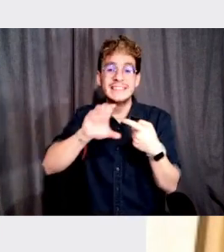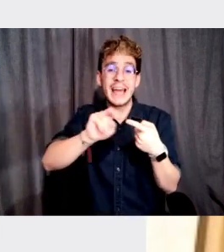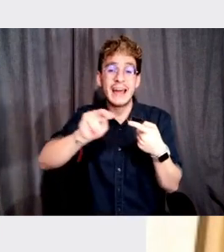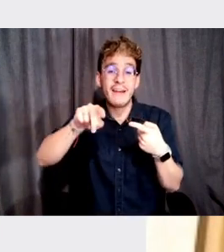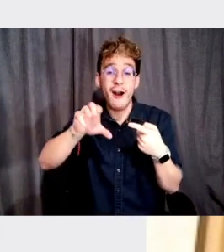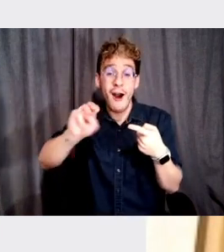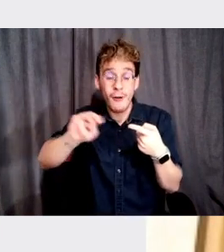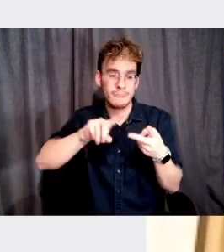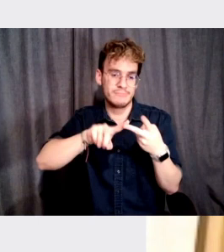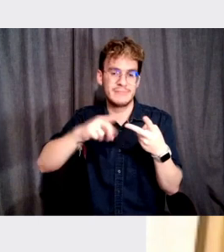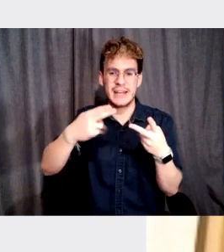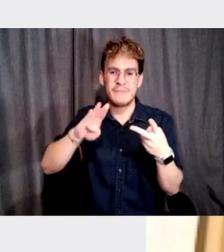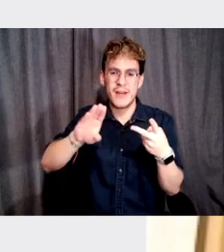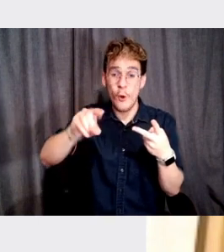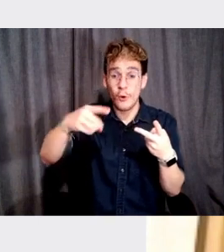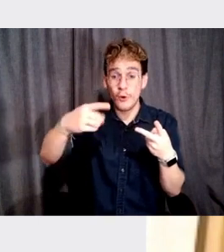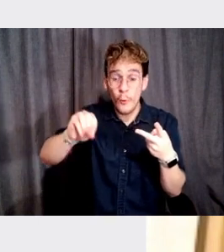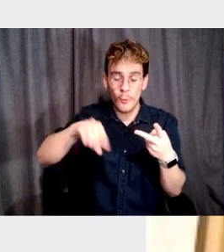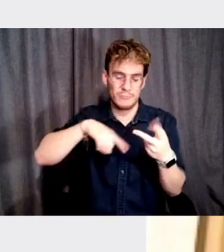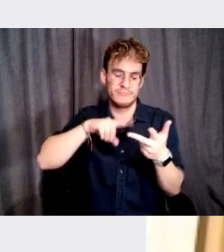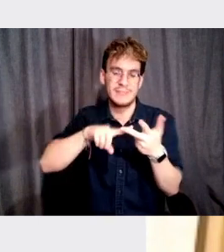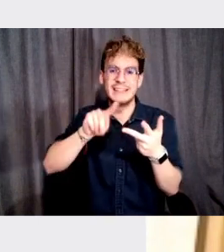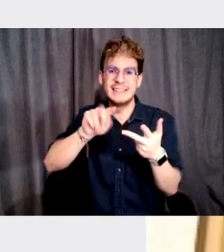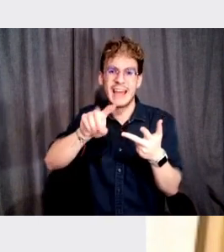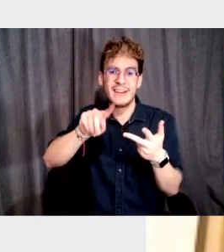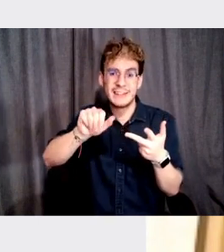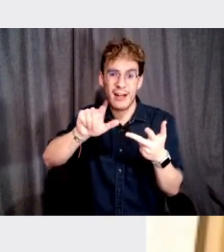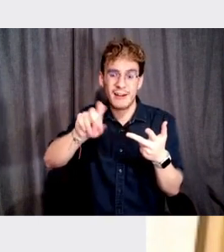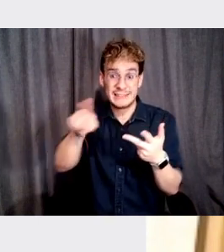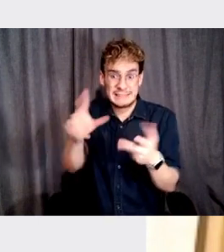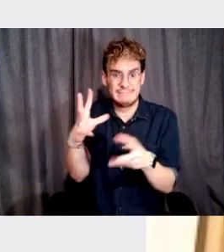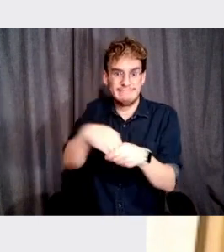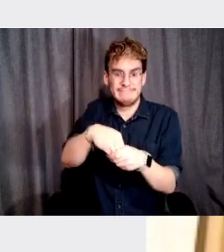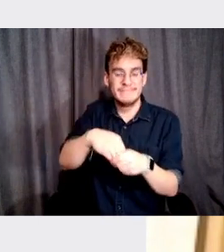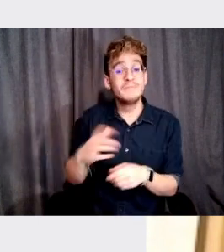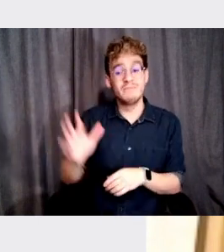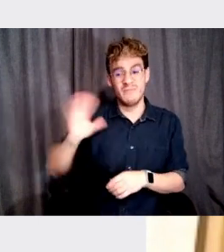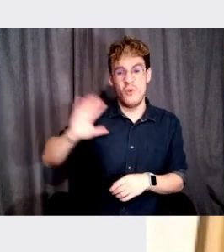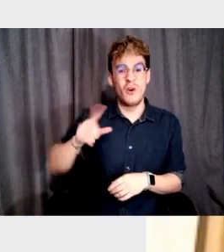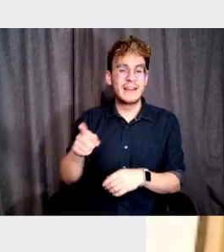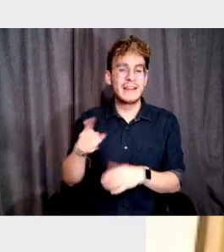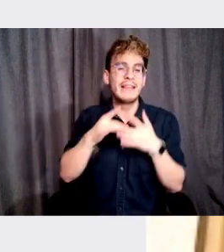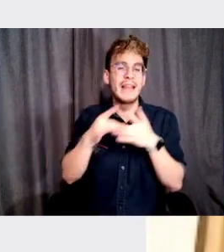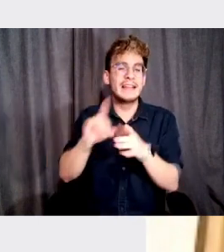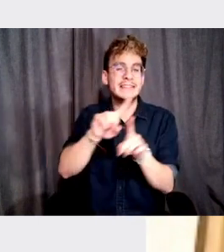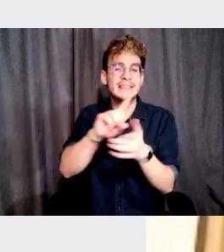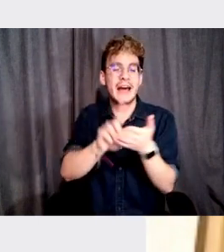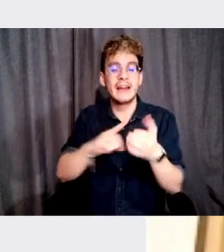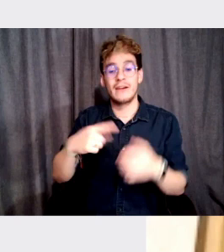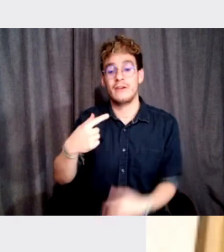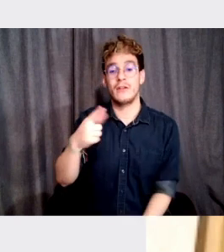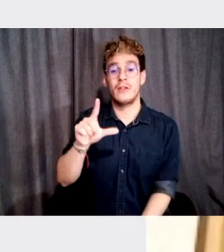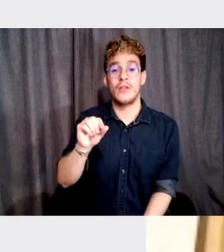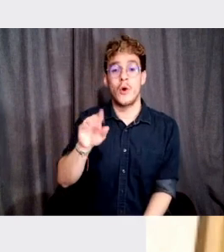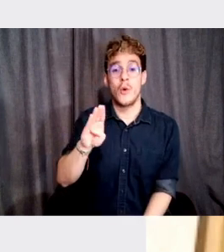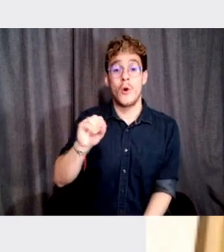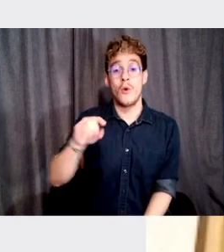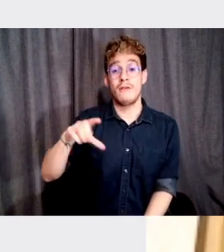.com, HBO Go, and TED Talks. Earlier, he led design at Globo.com.